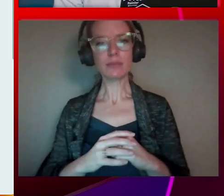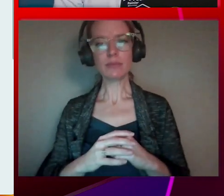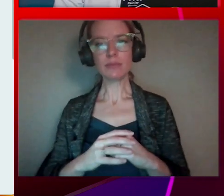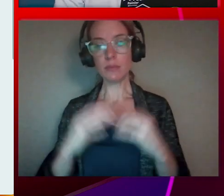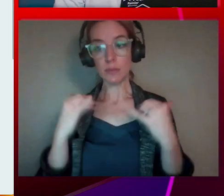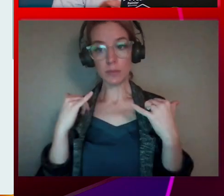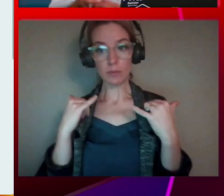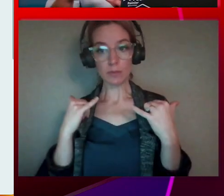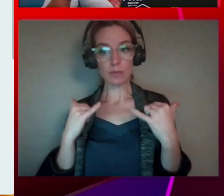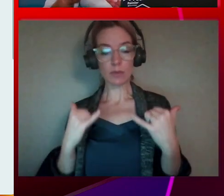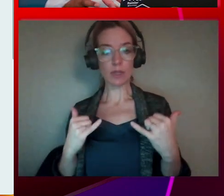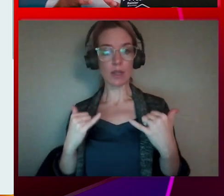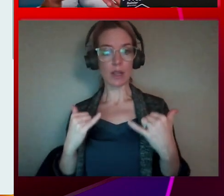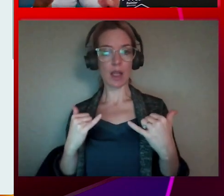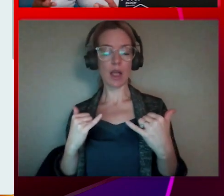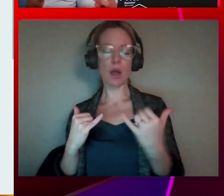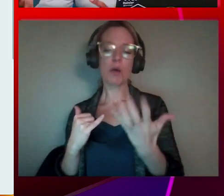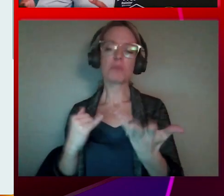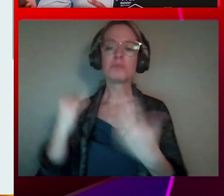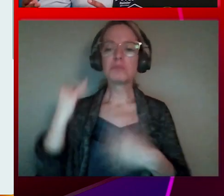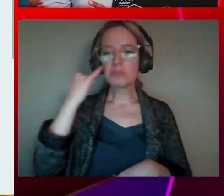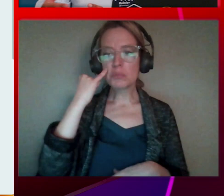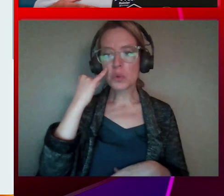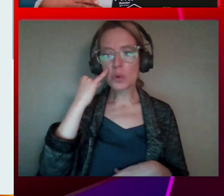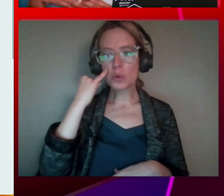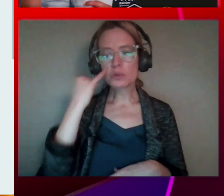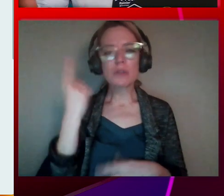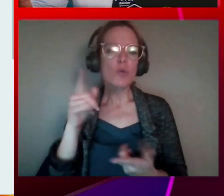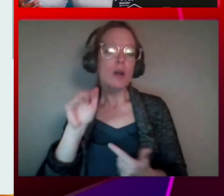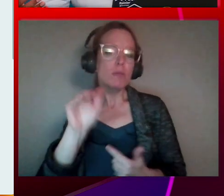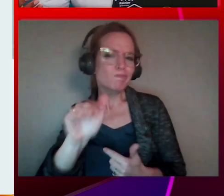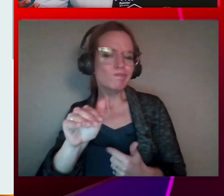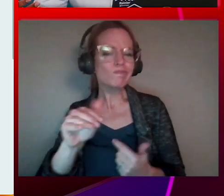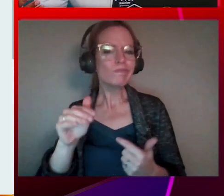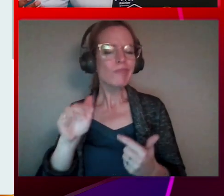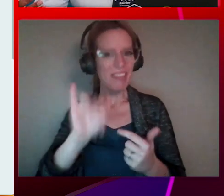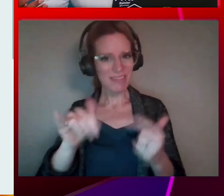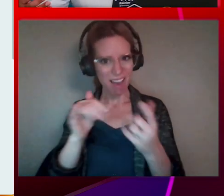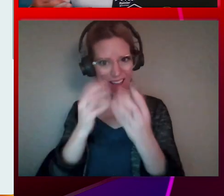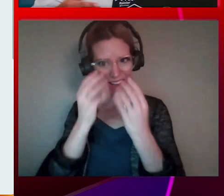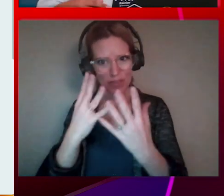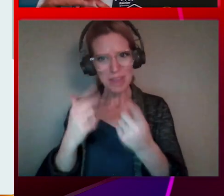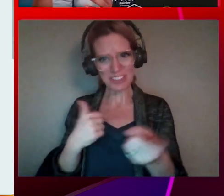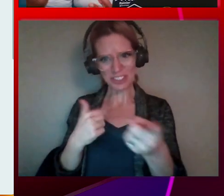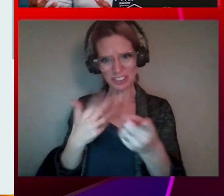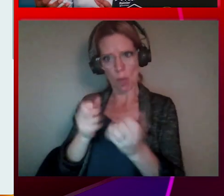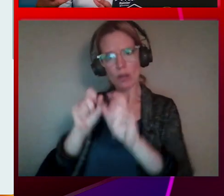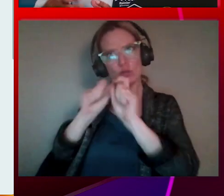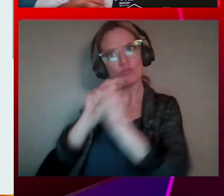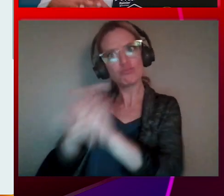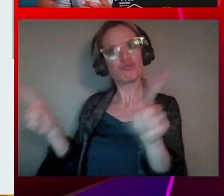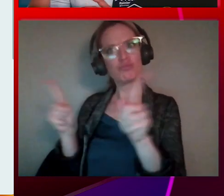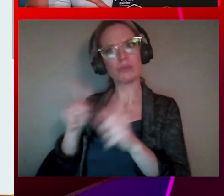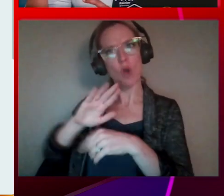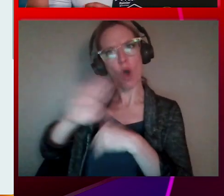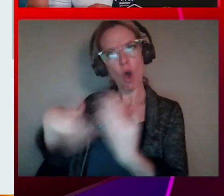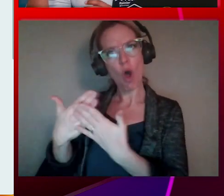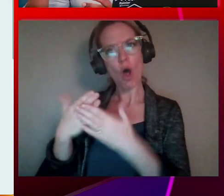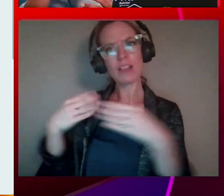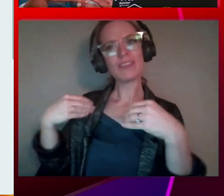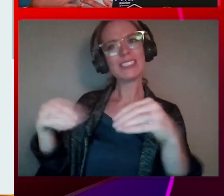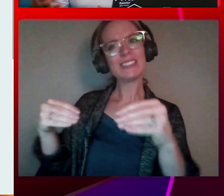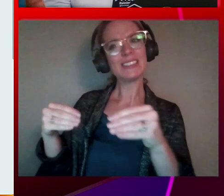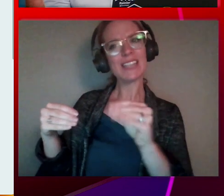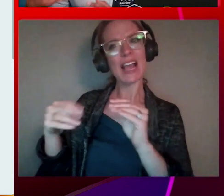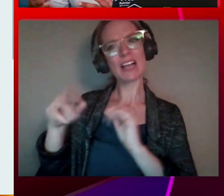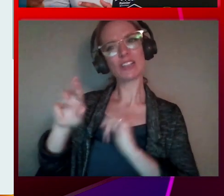a request to say, I want to send this type of information to all my sales reps. This information needs to be